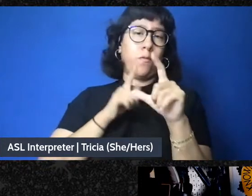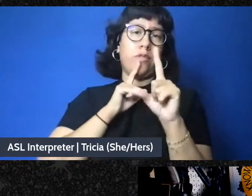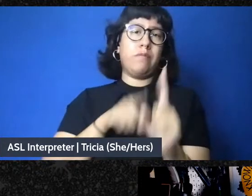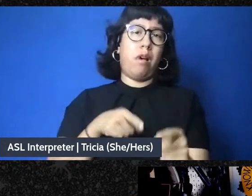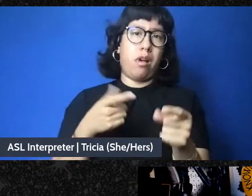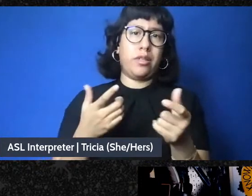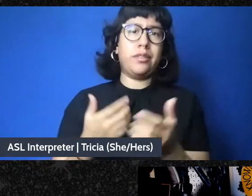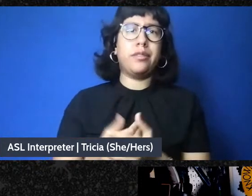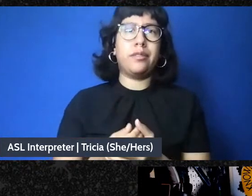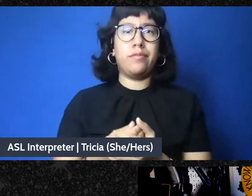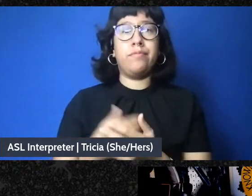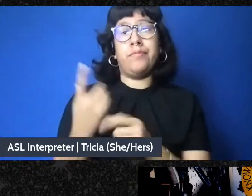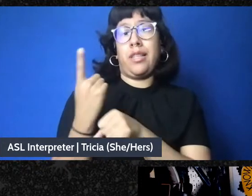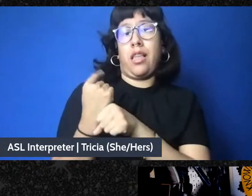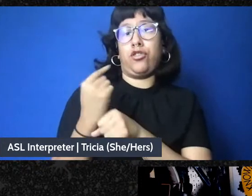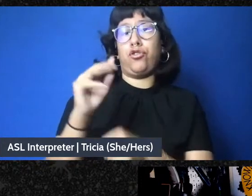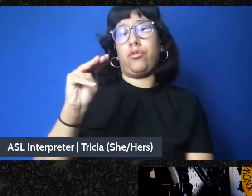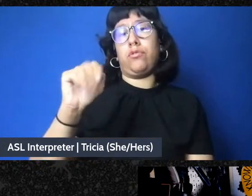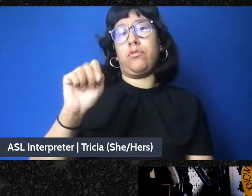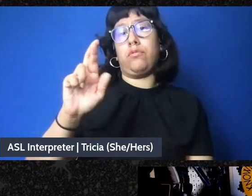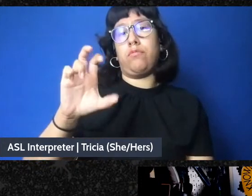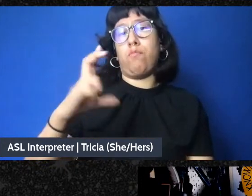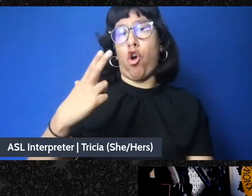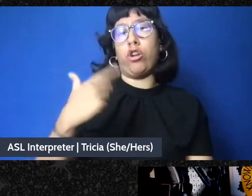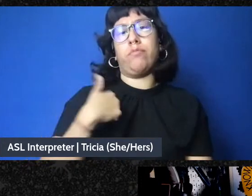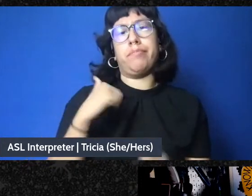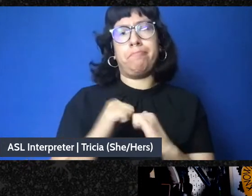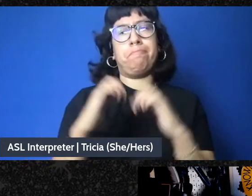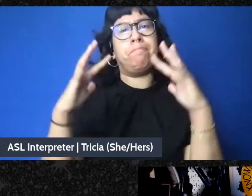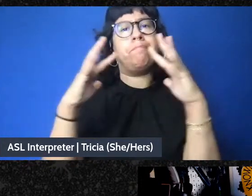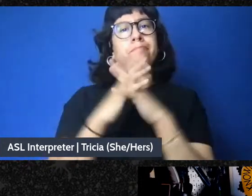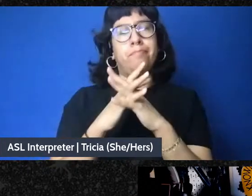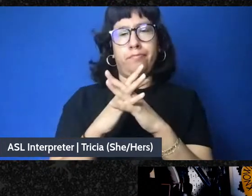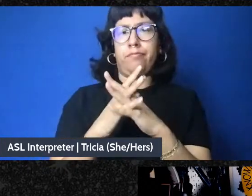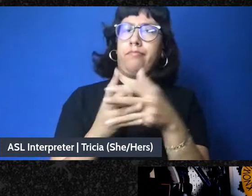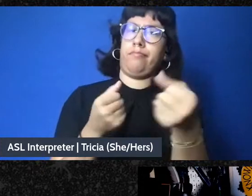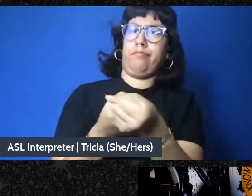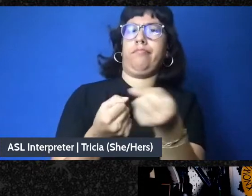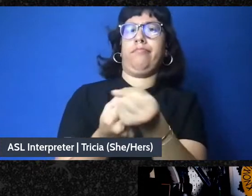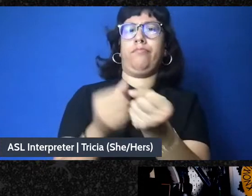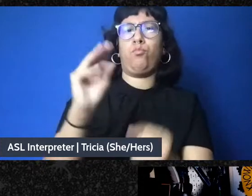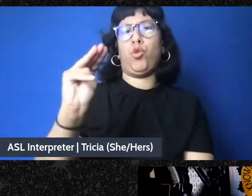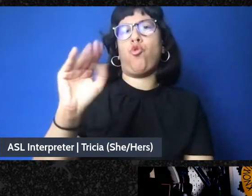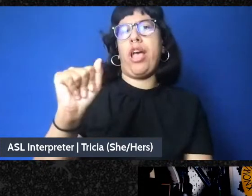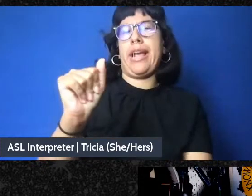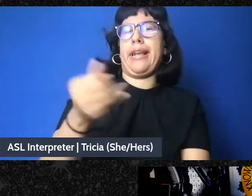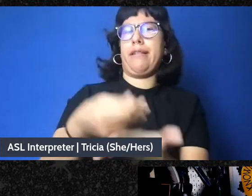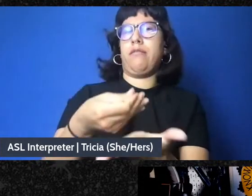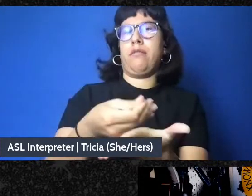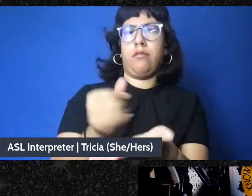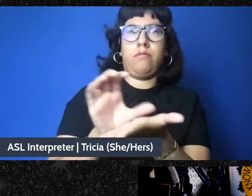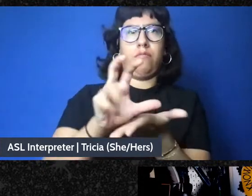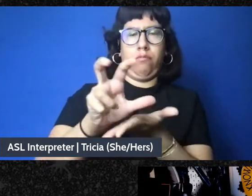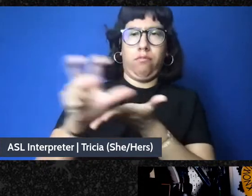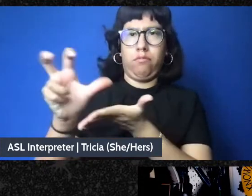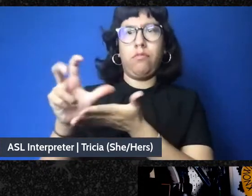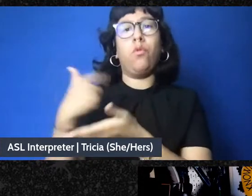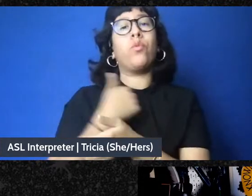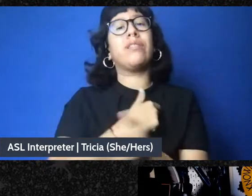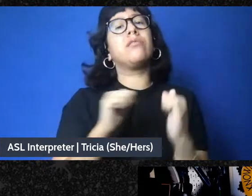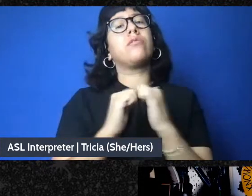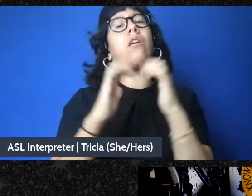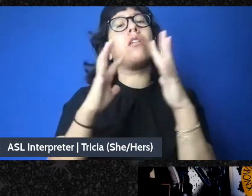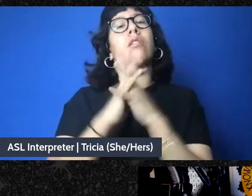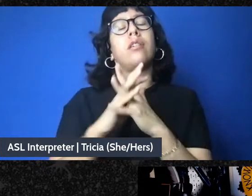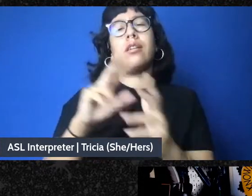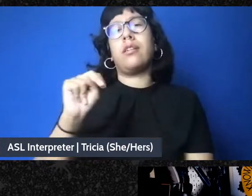in March of last year, I helped to start a group called Kinflinna Mutual Aid. We also started what became the Navajo Hopi